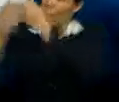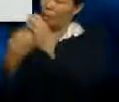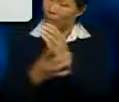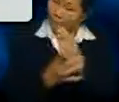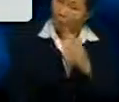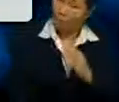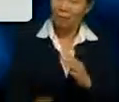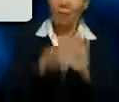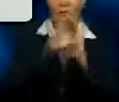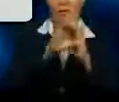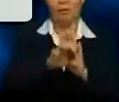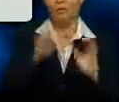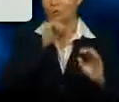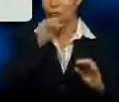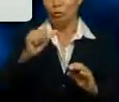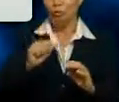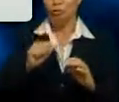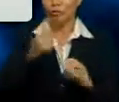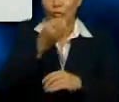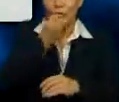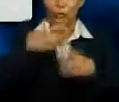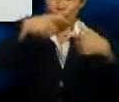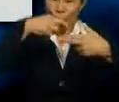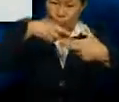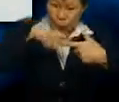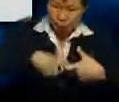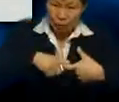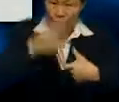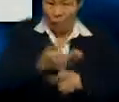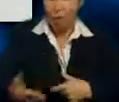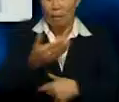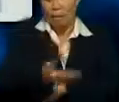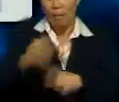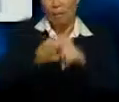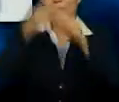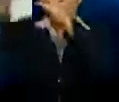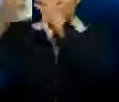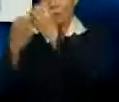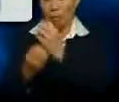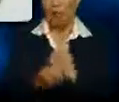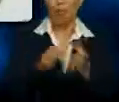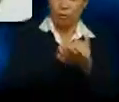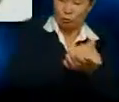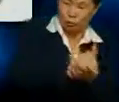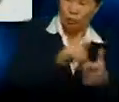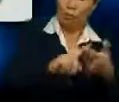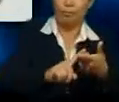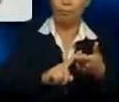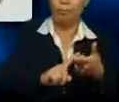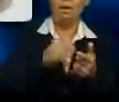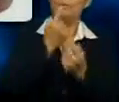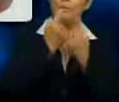Examples of non-food related products that are the products of palm oil are soap, candles,